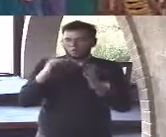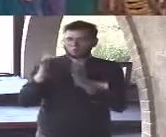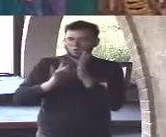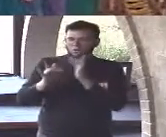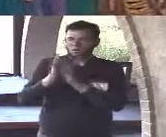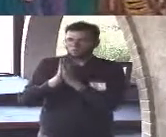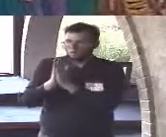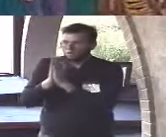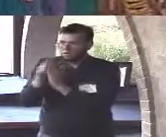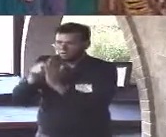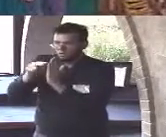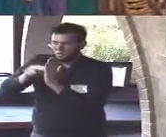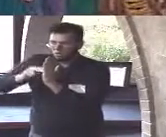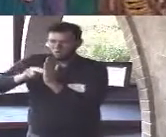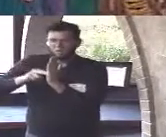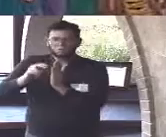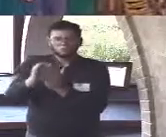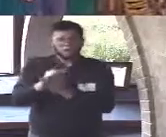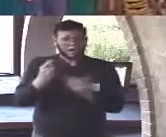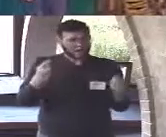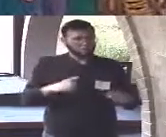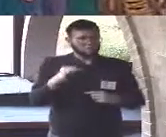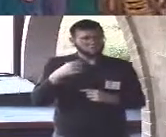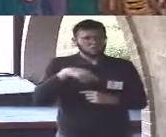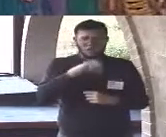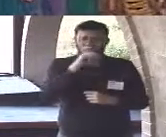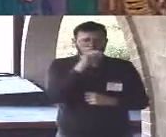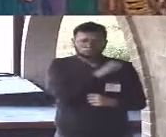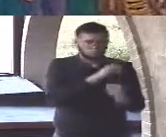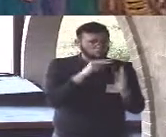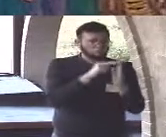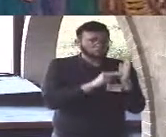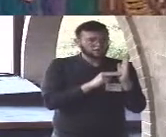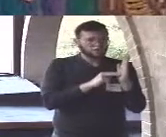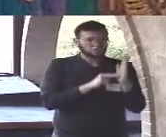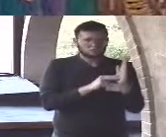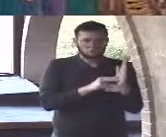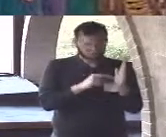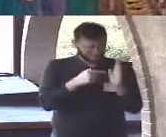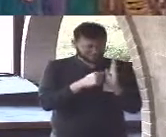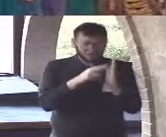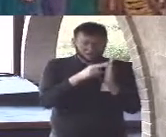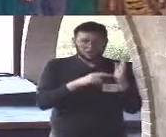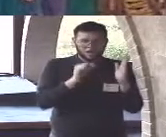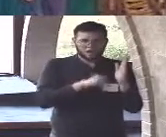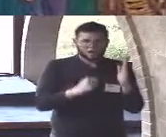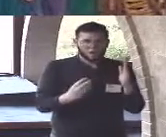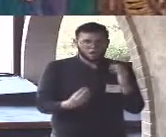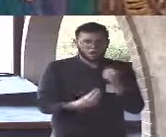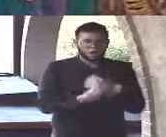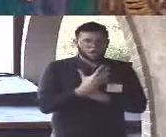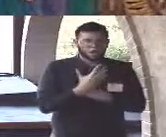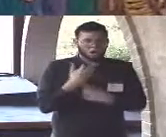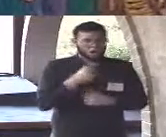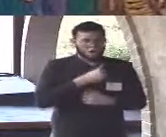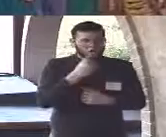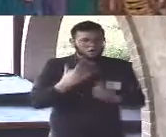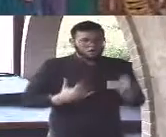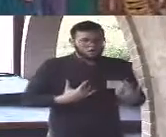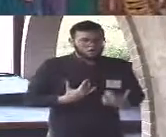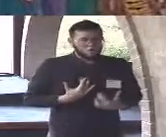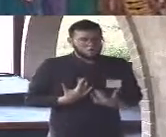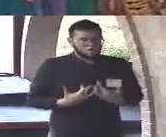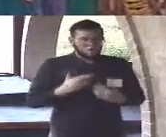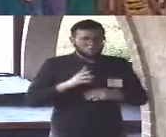reading is an exhilarating and empowering adventure at the beginning of the